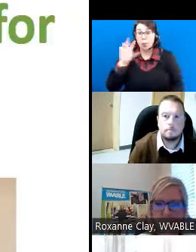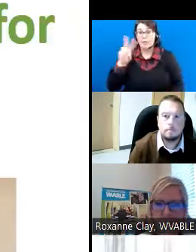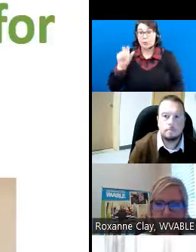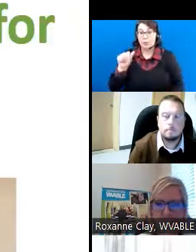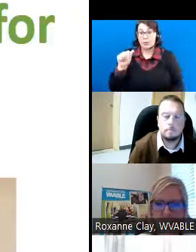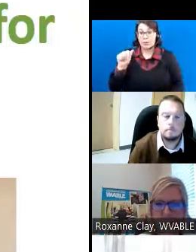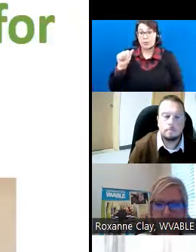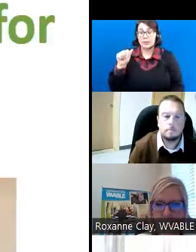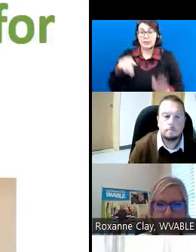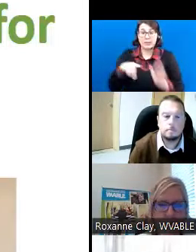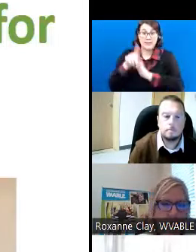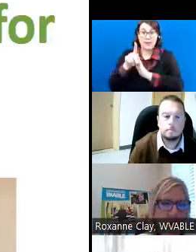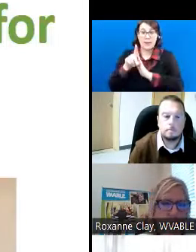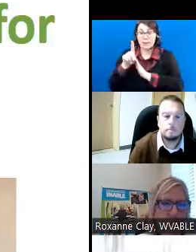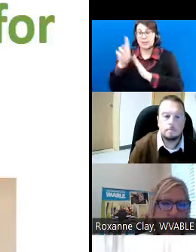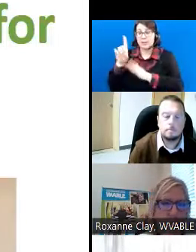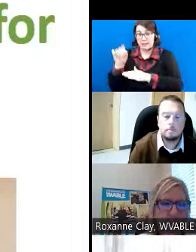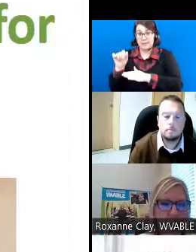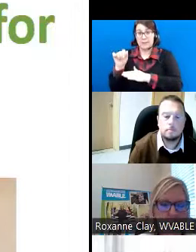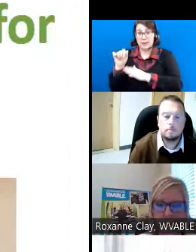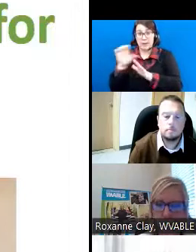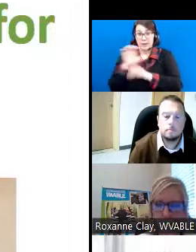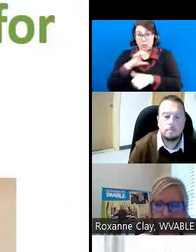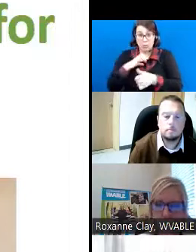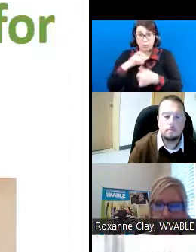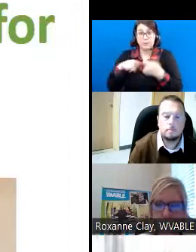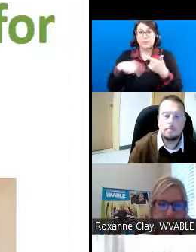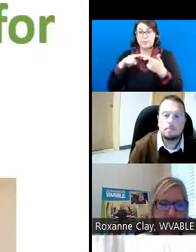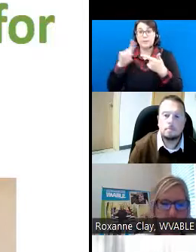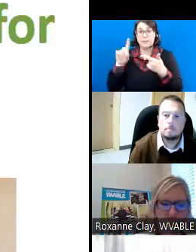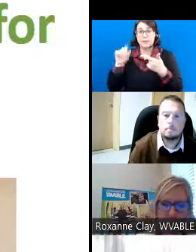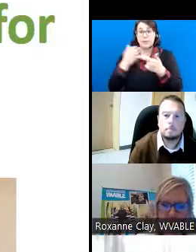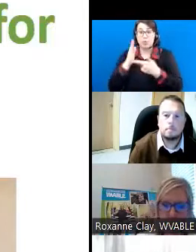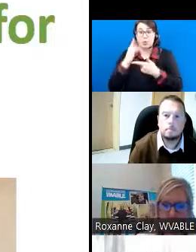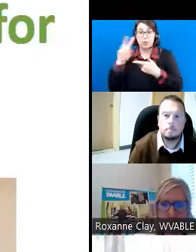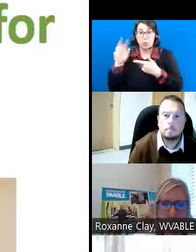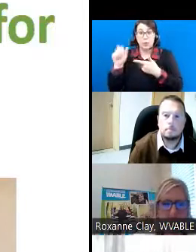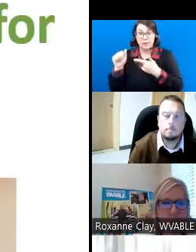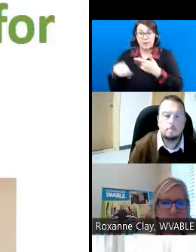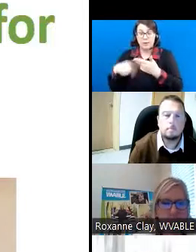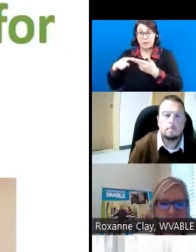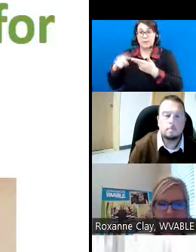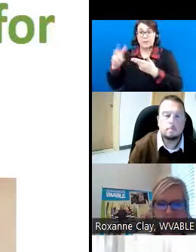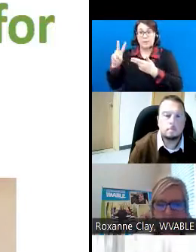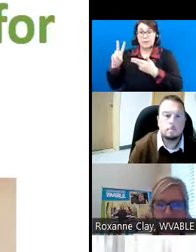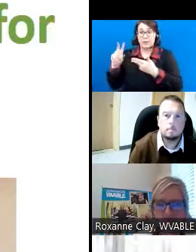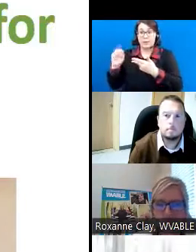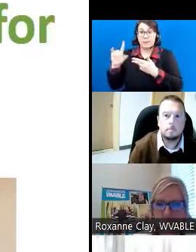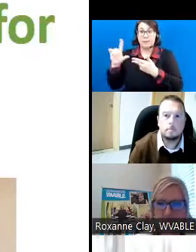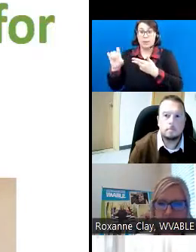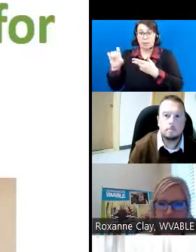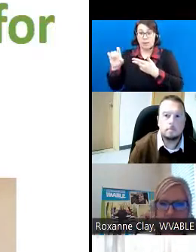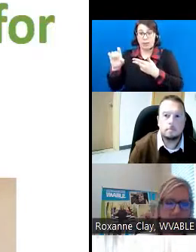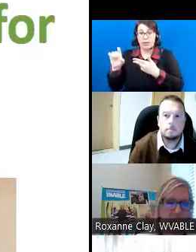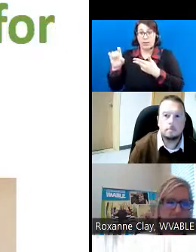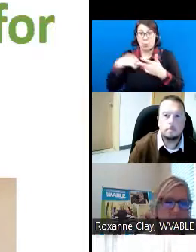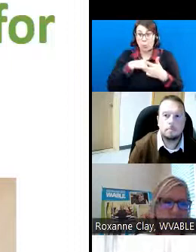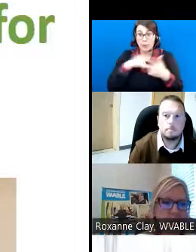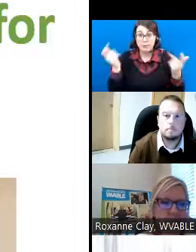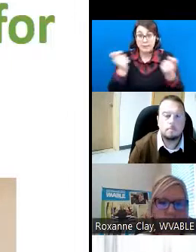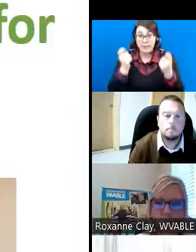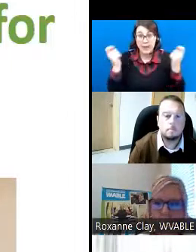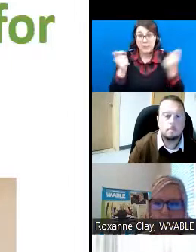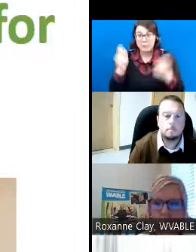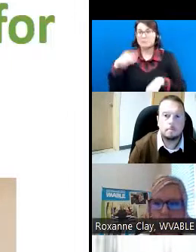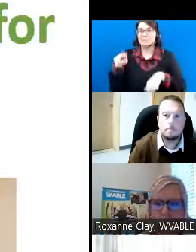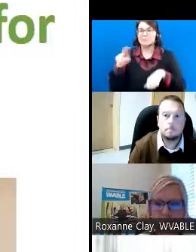Disabilities Council, Disability Rights of West Virginia, and WVABL. So we are celebrating National Disability